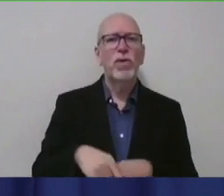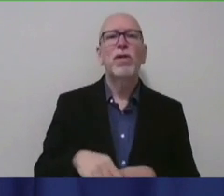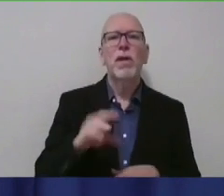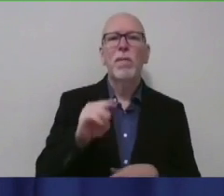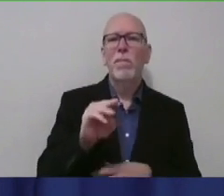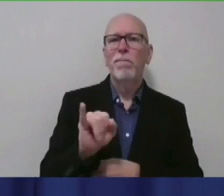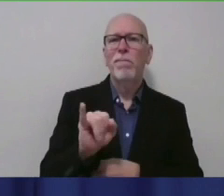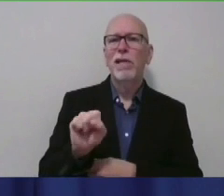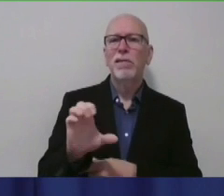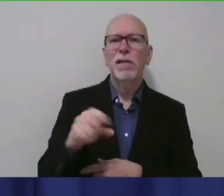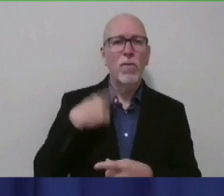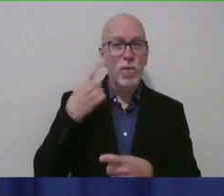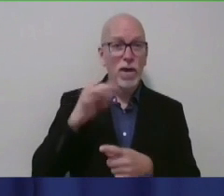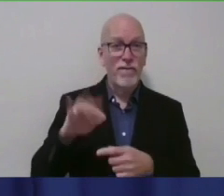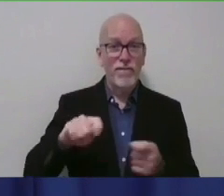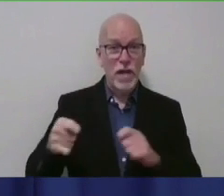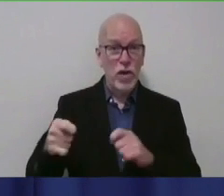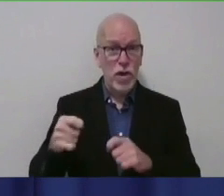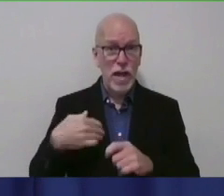variants might play into that.